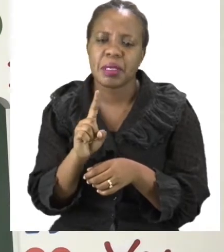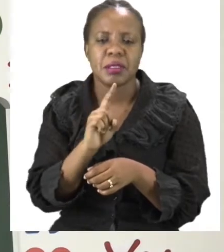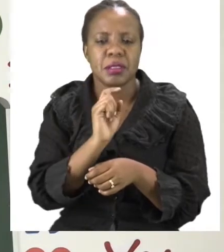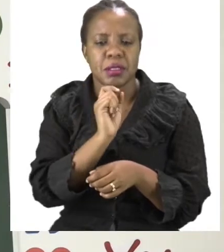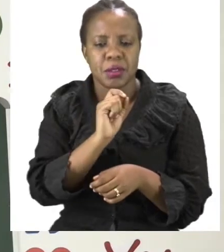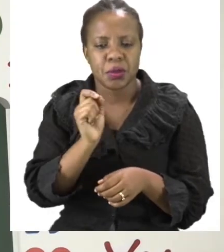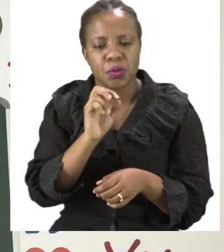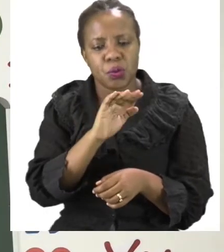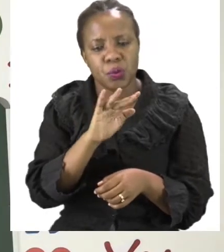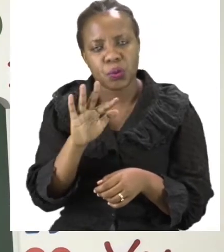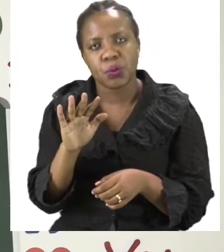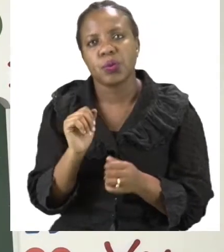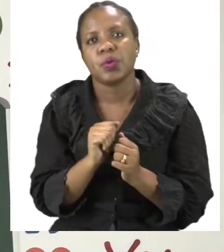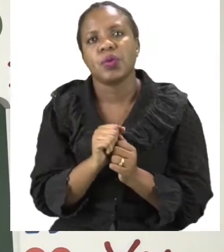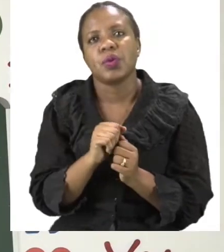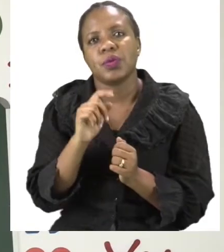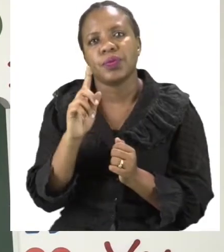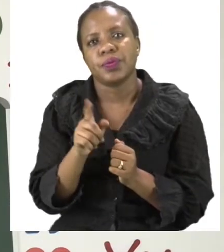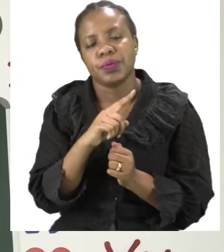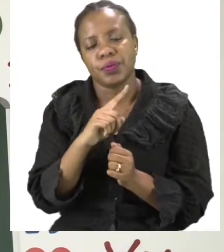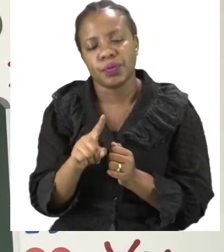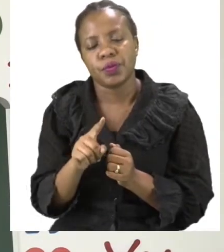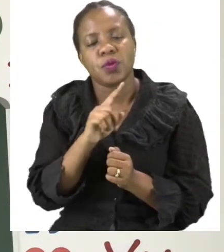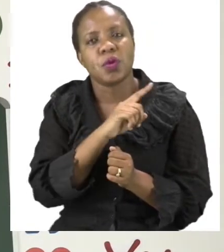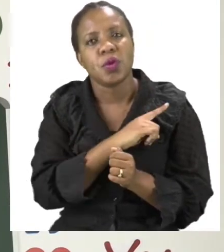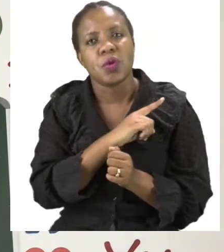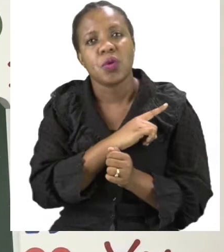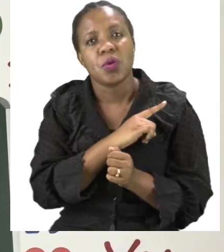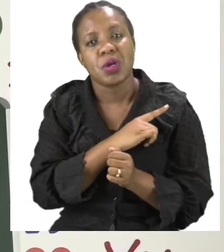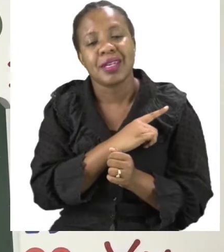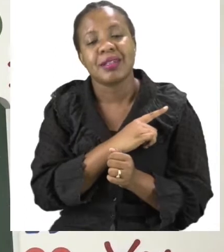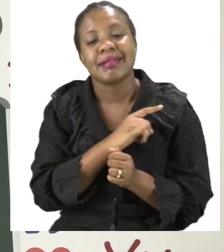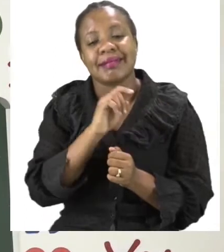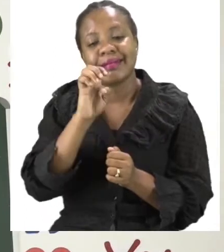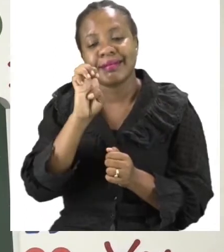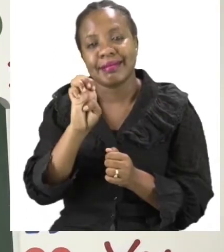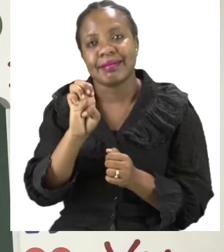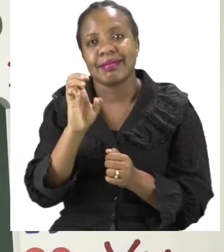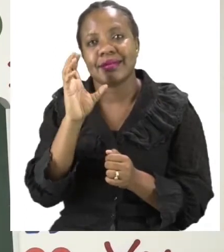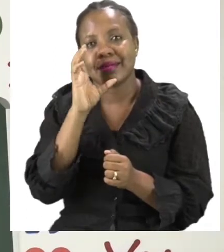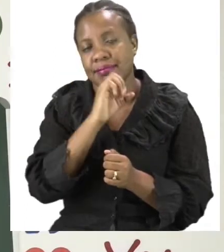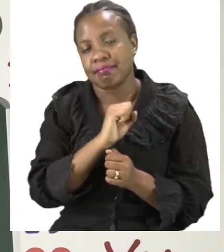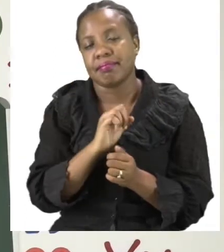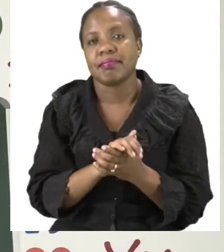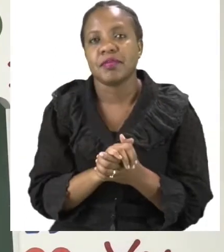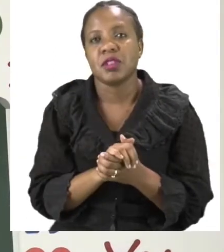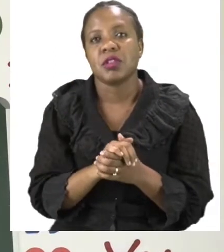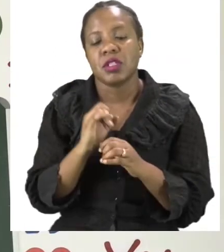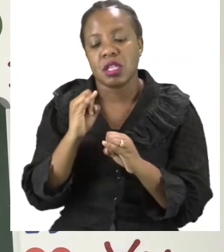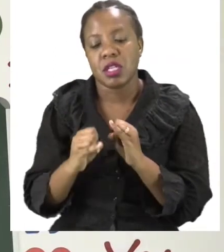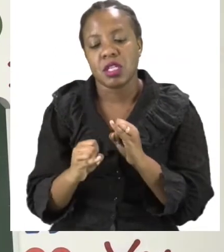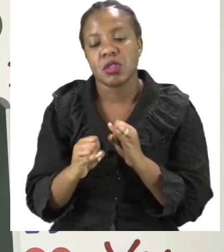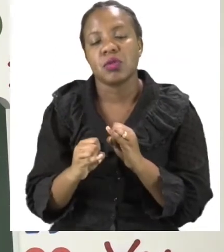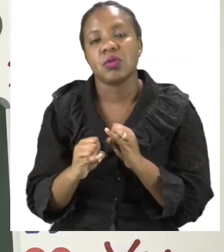at the end of that word. So this is the correct whose. And